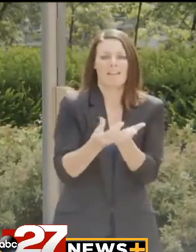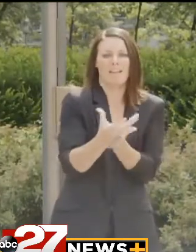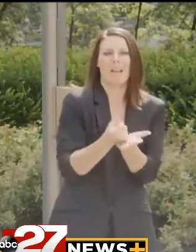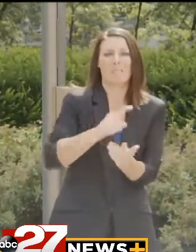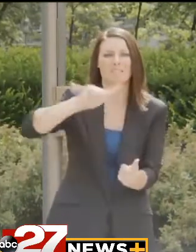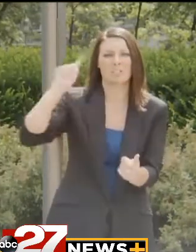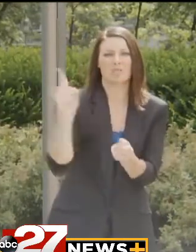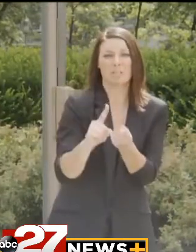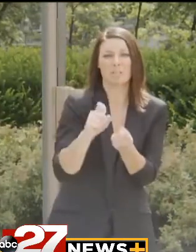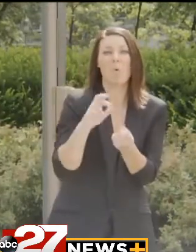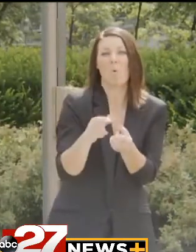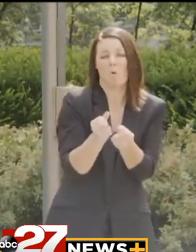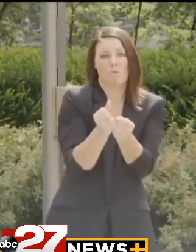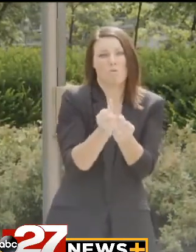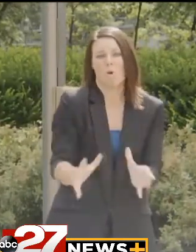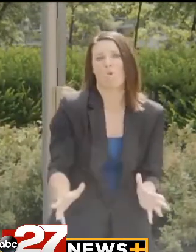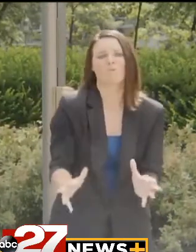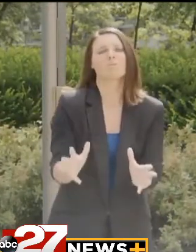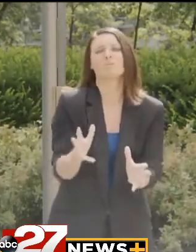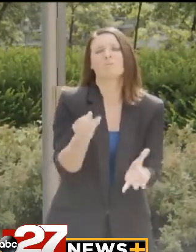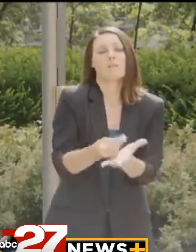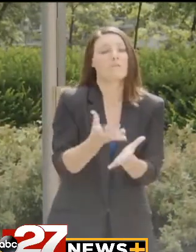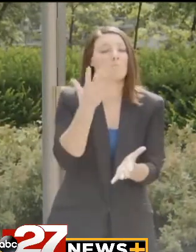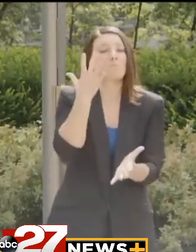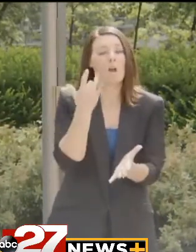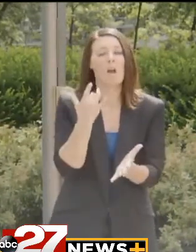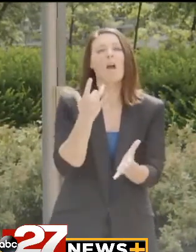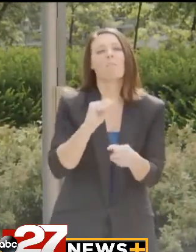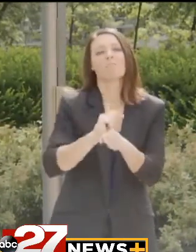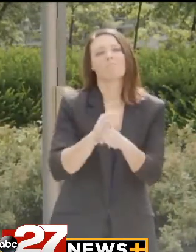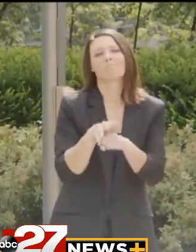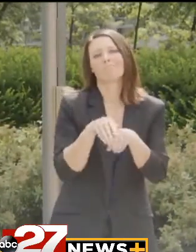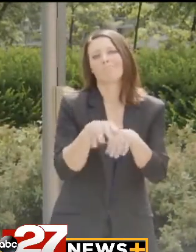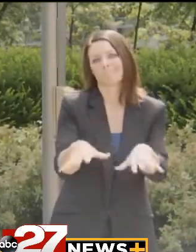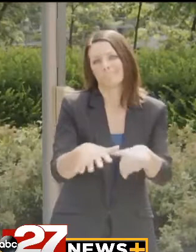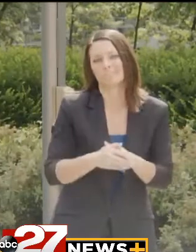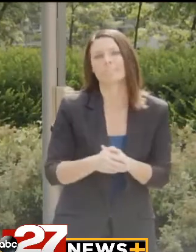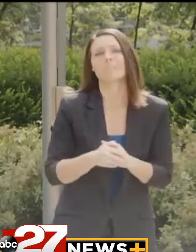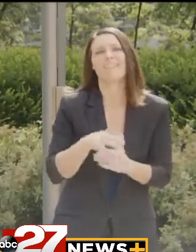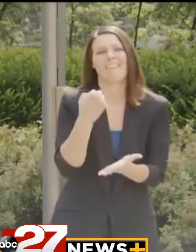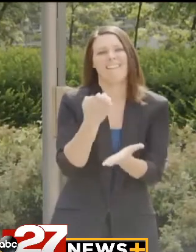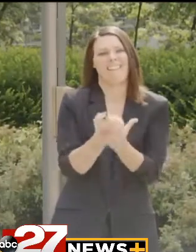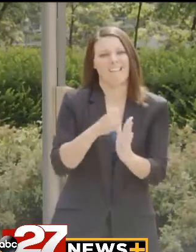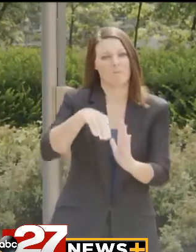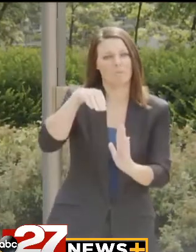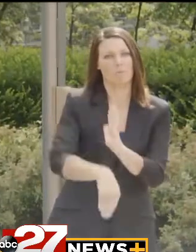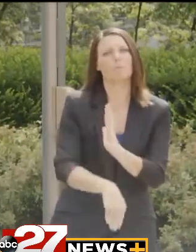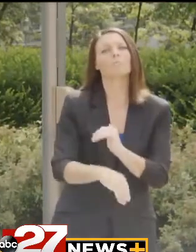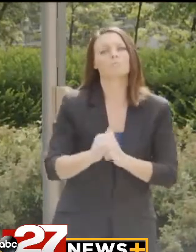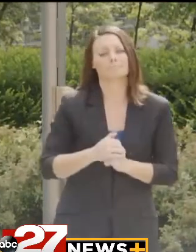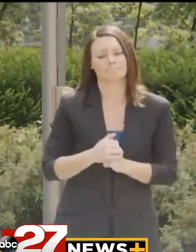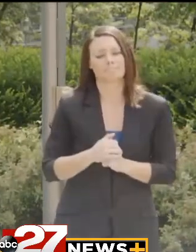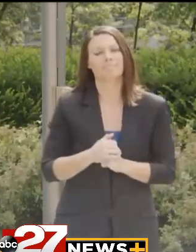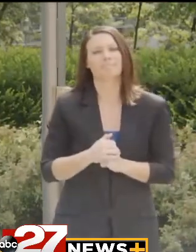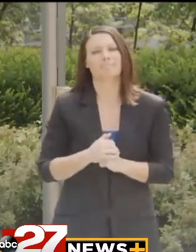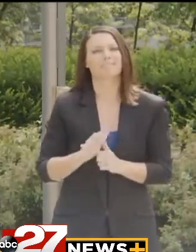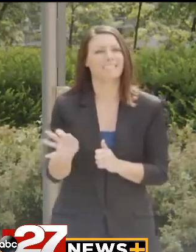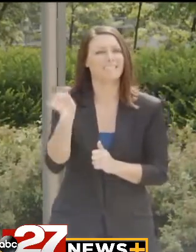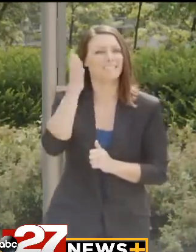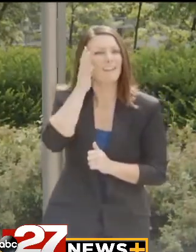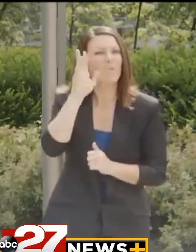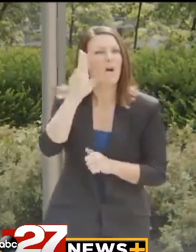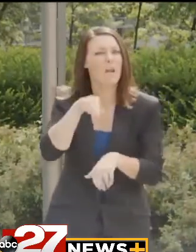or lost entirely due to the COVID-19 pandemic and economic turndown. And while the federal